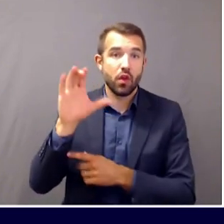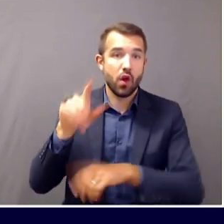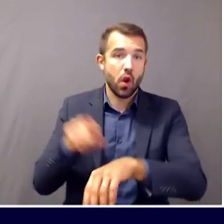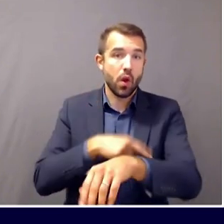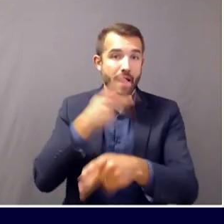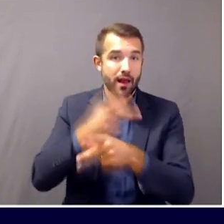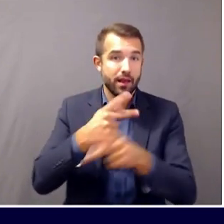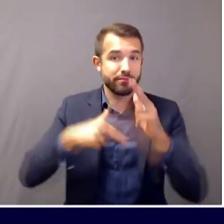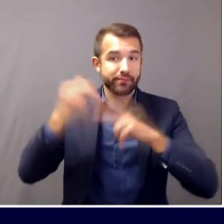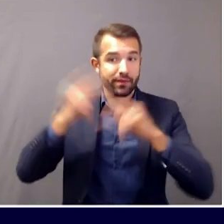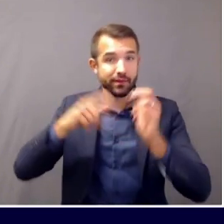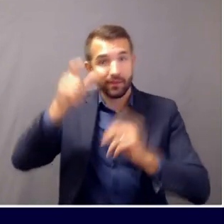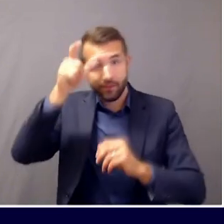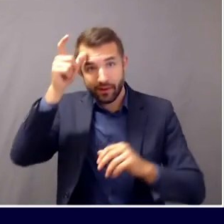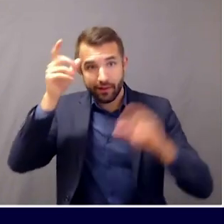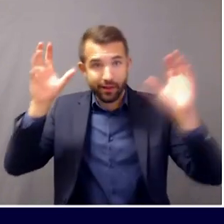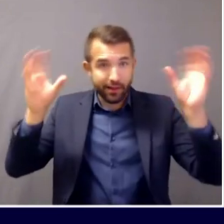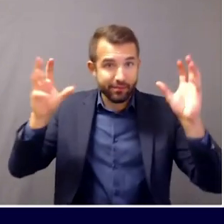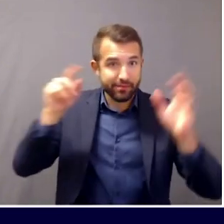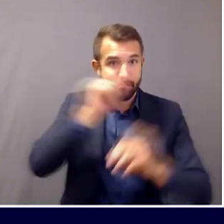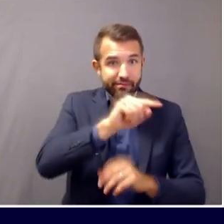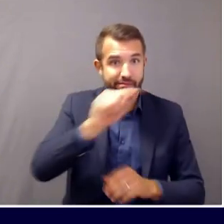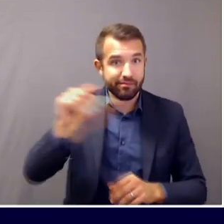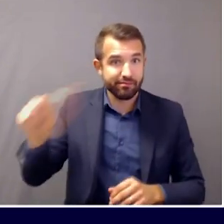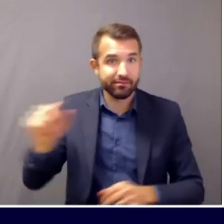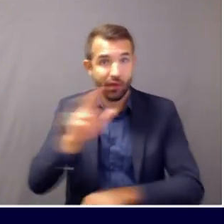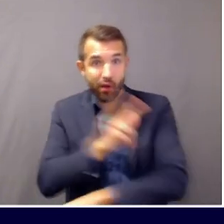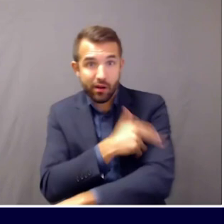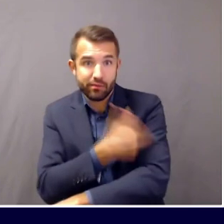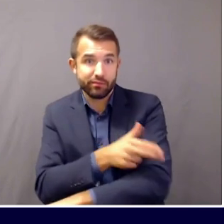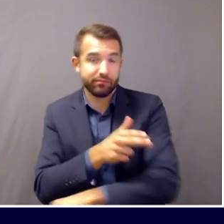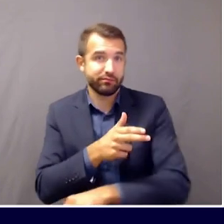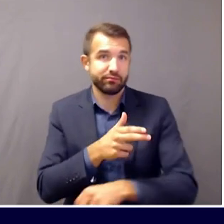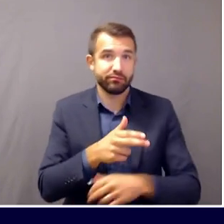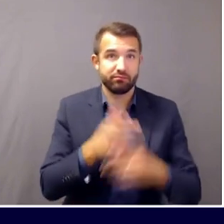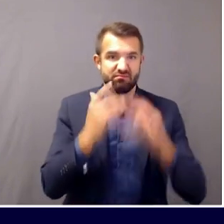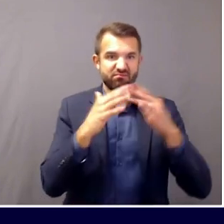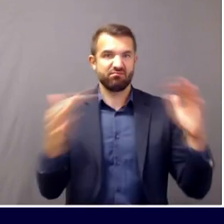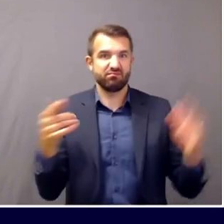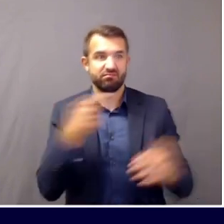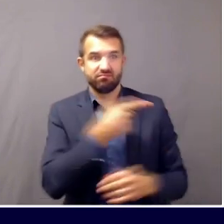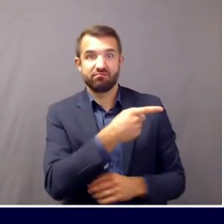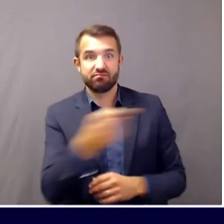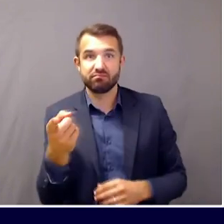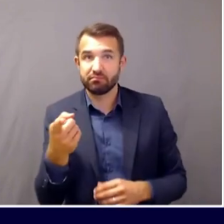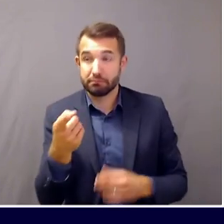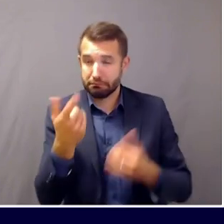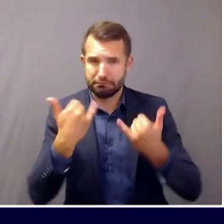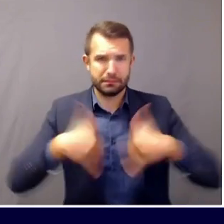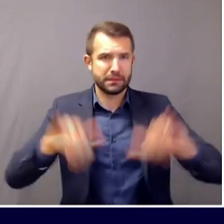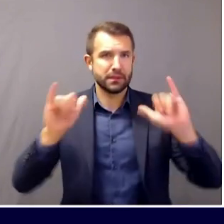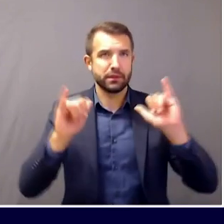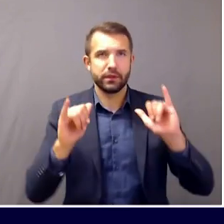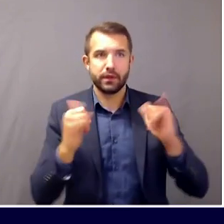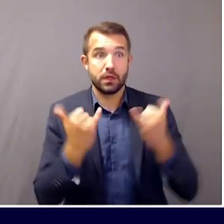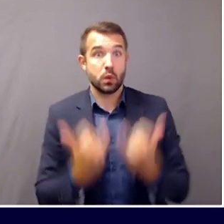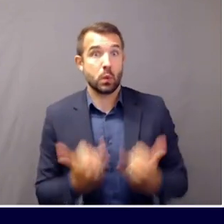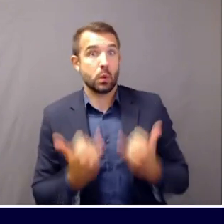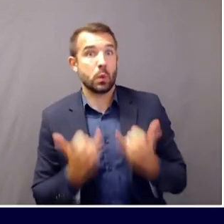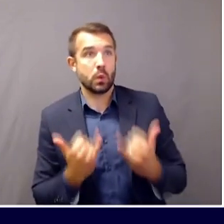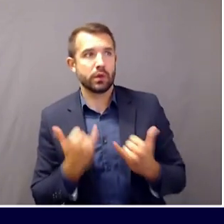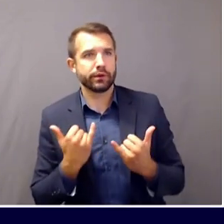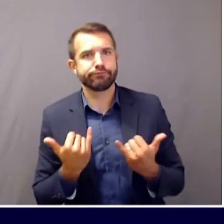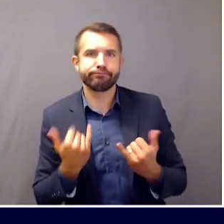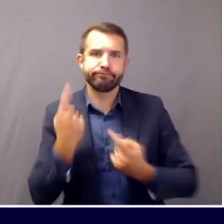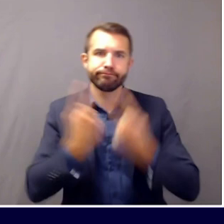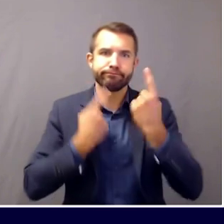rescue, and EMS agencies, and local hospitals. We're continuing as we now think about the longer phases of COVID-19 to